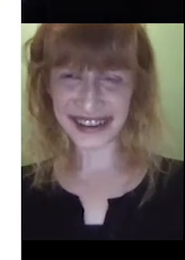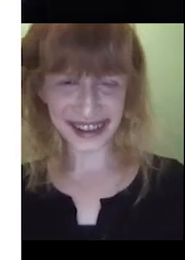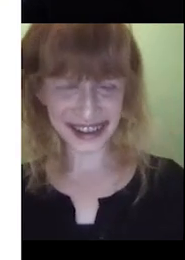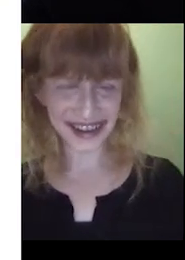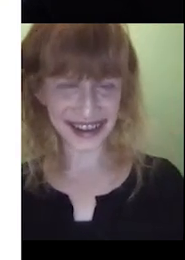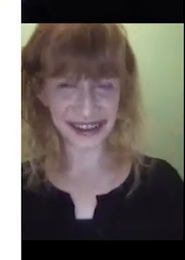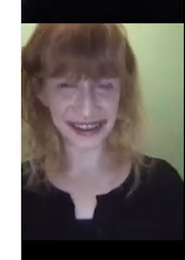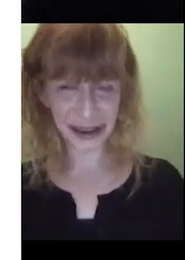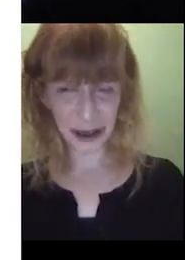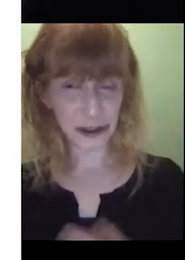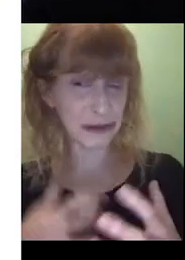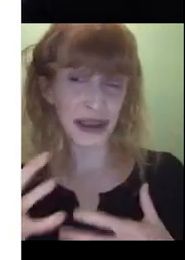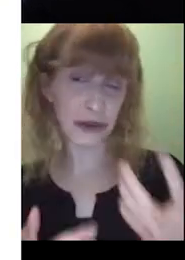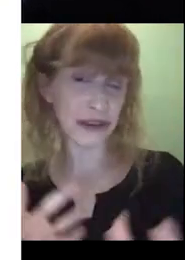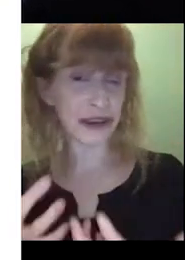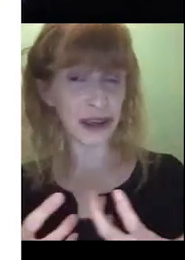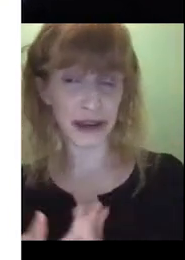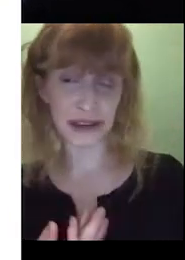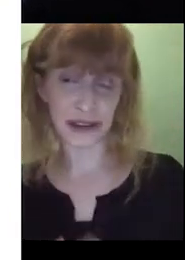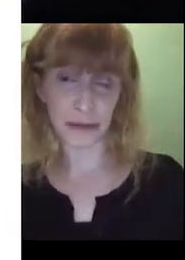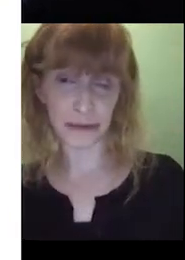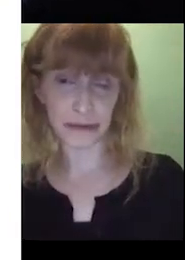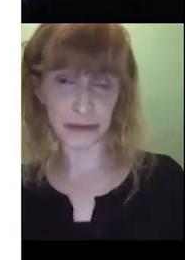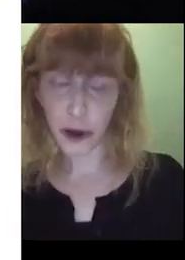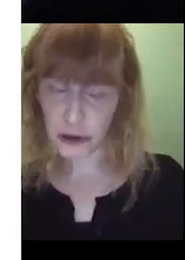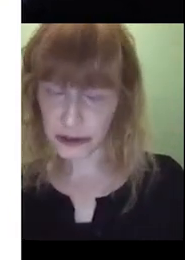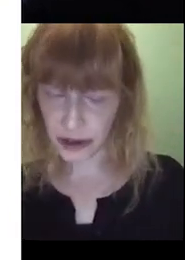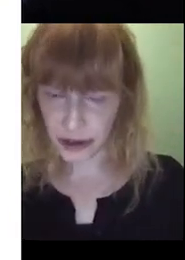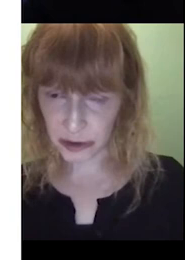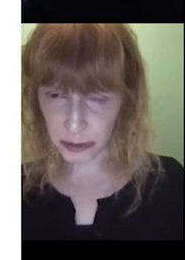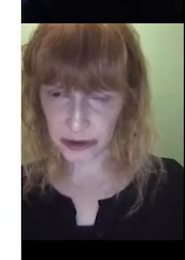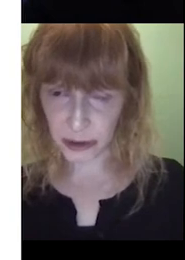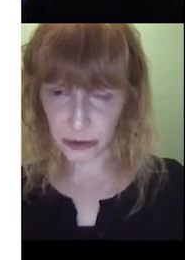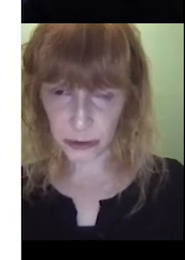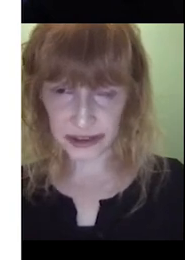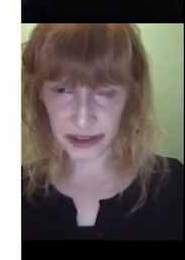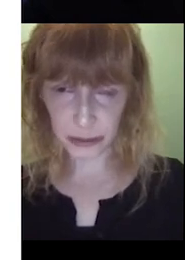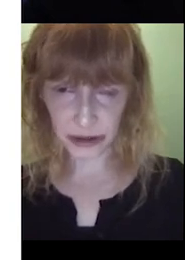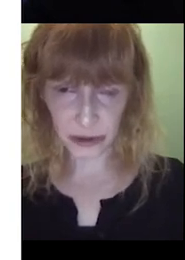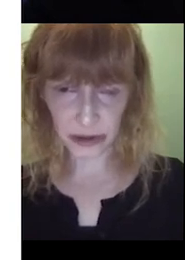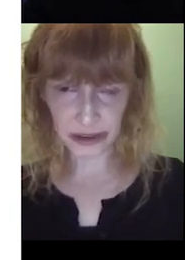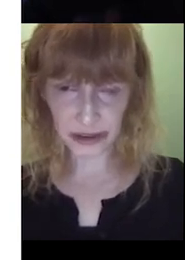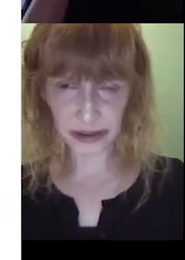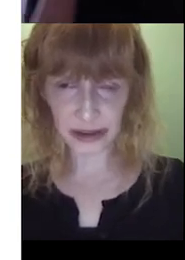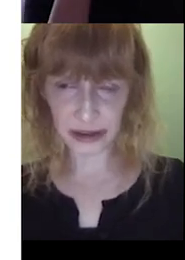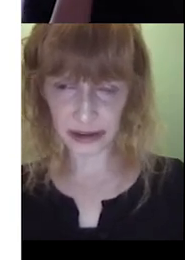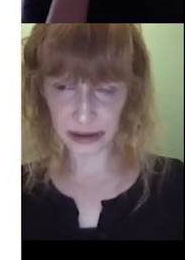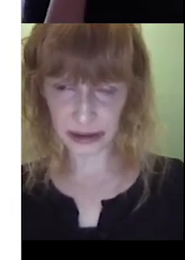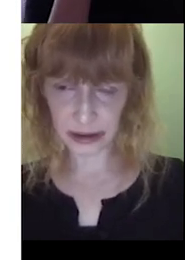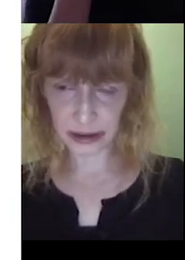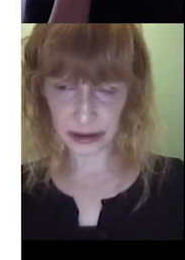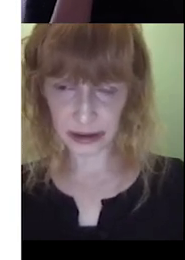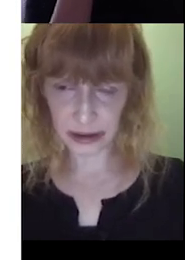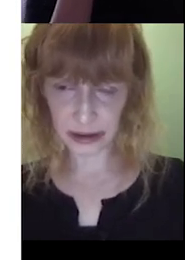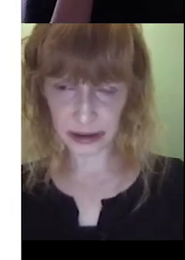Yeah, exactly. So yeah, we're thinking about, um, sorry, oh, sorry. I interrupted you there. What was the second part of what you said? Oh,